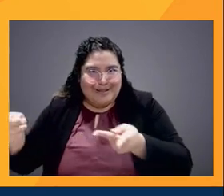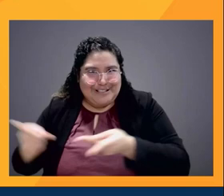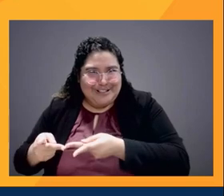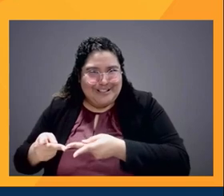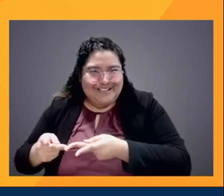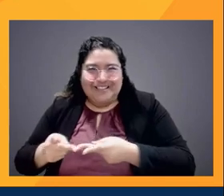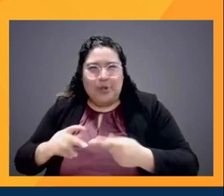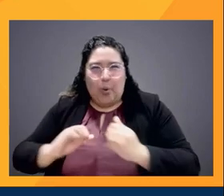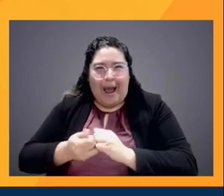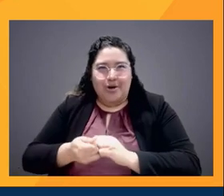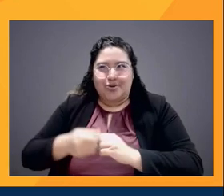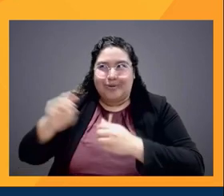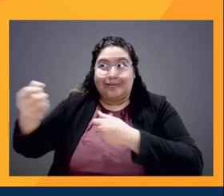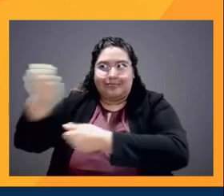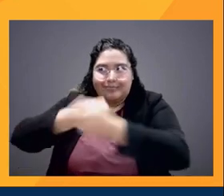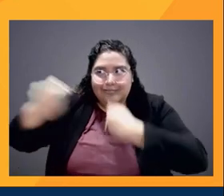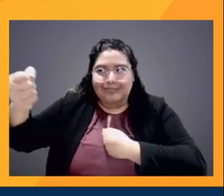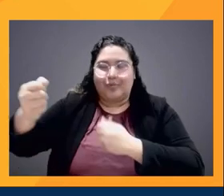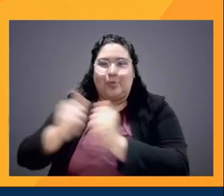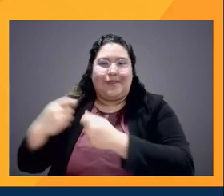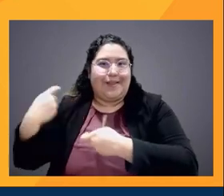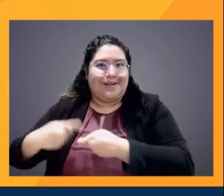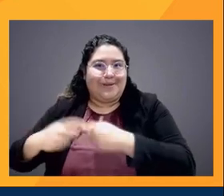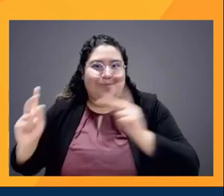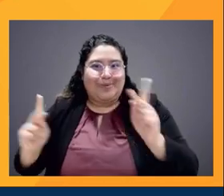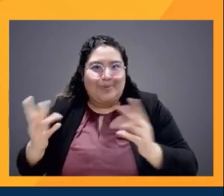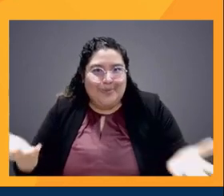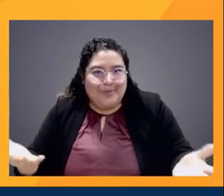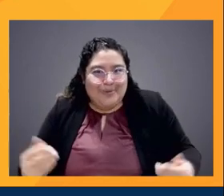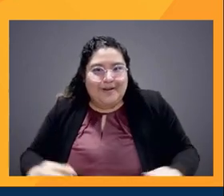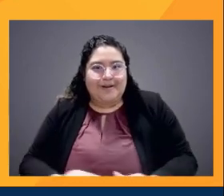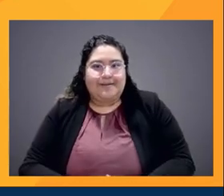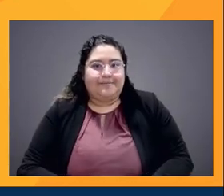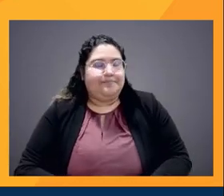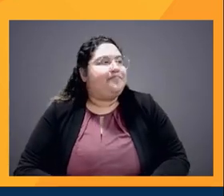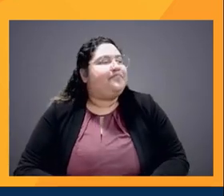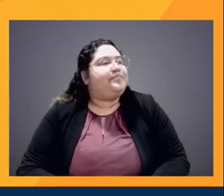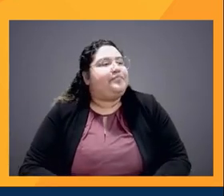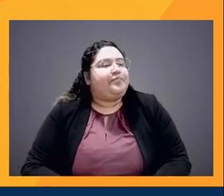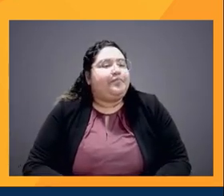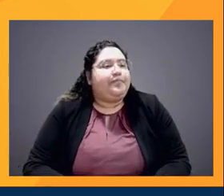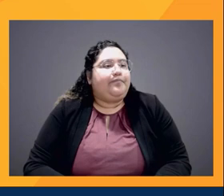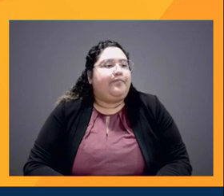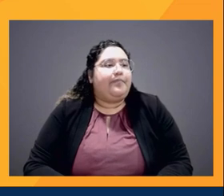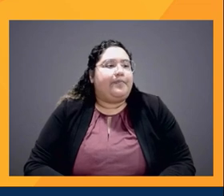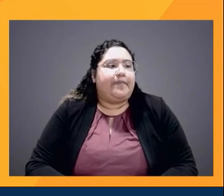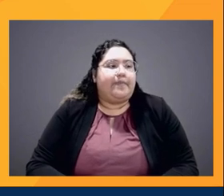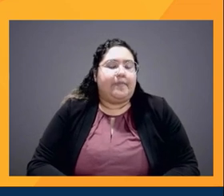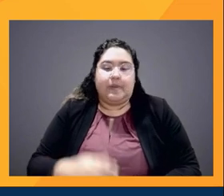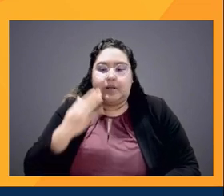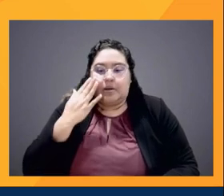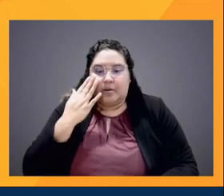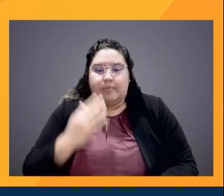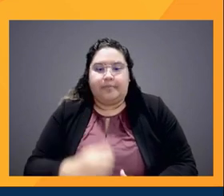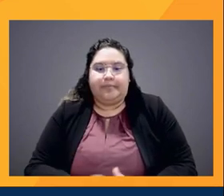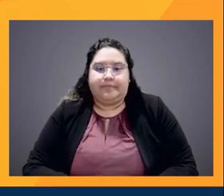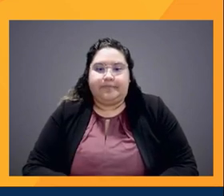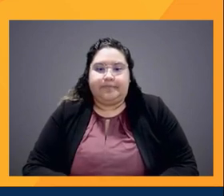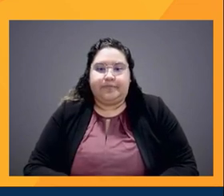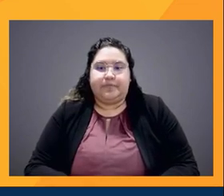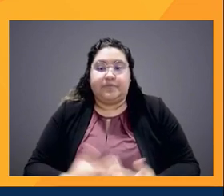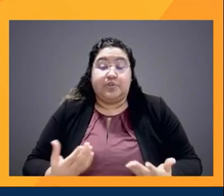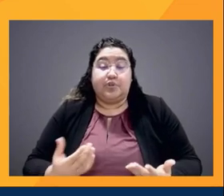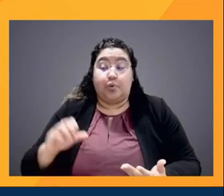Well, the thing is there's strategic change that needs to take place, right? So for studios and